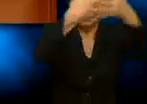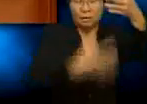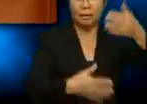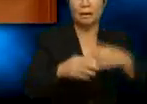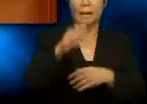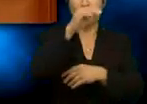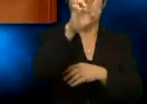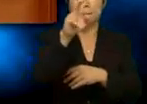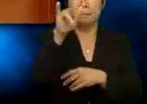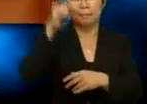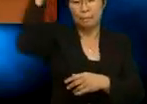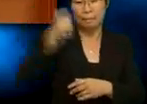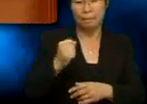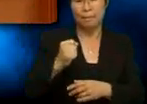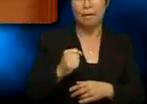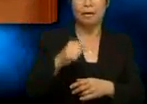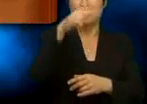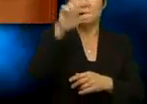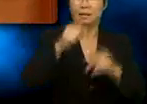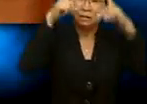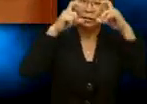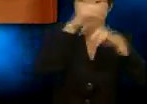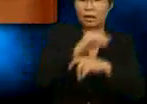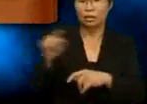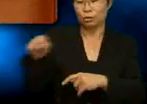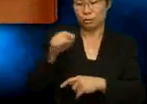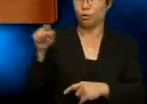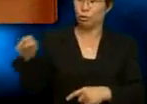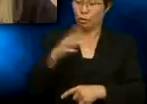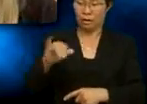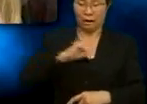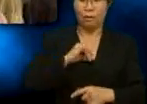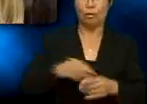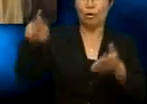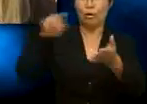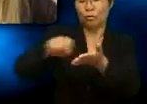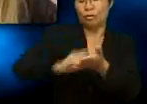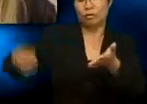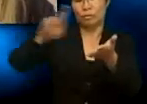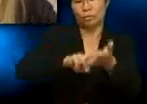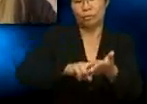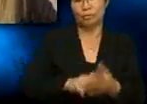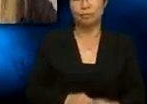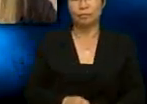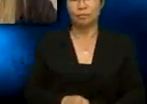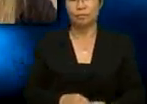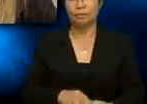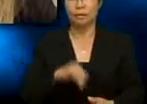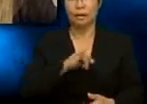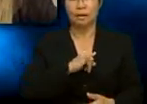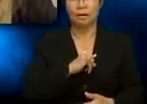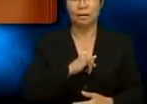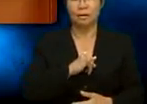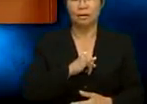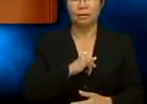Gus will take the photographs. And you and I will have to write the report for the trip. Thanks, Zu. I suppose you have to work closely with Gus to see the